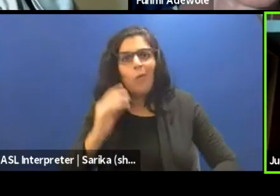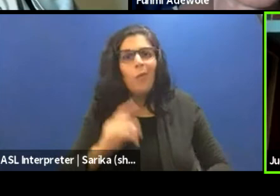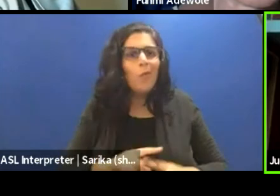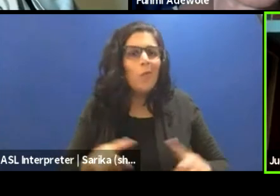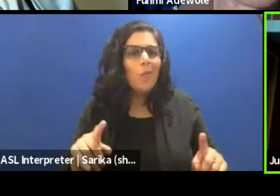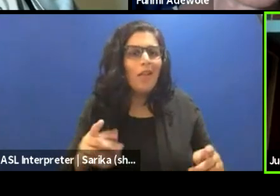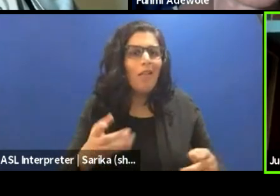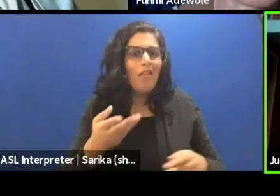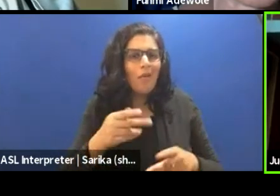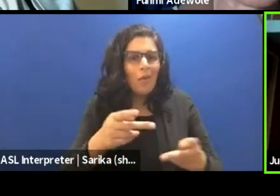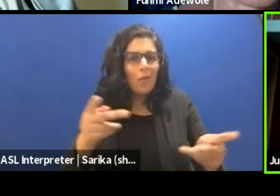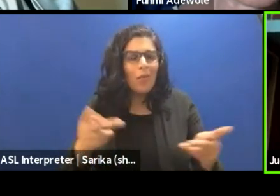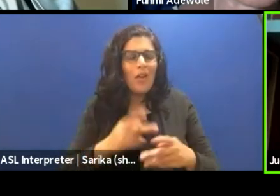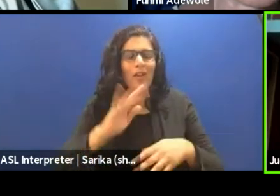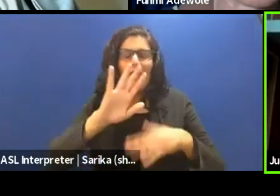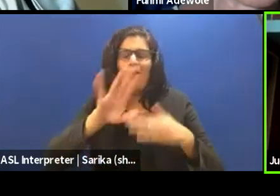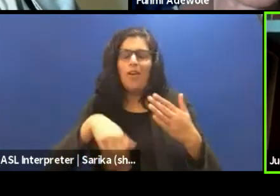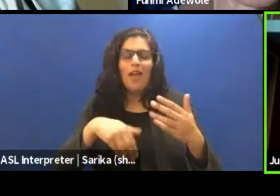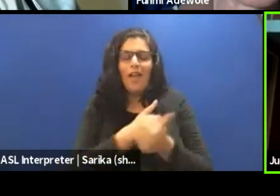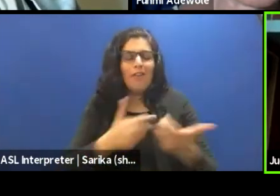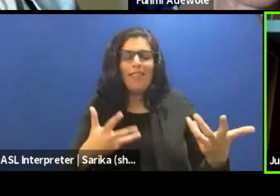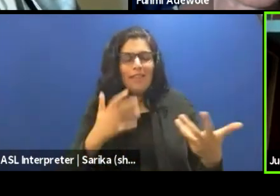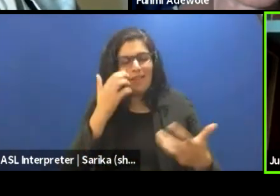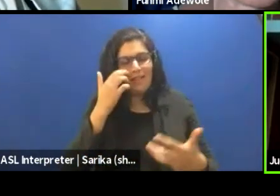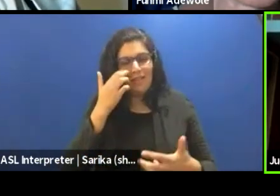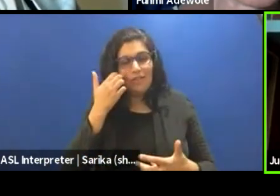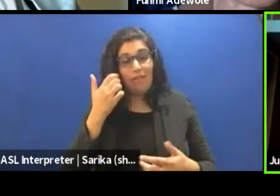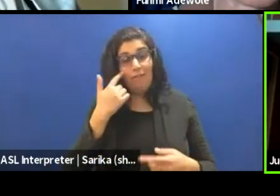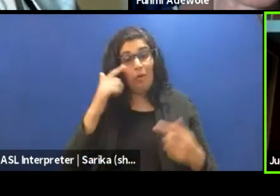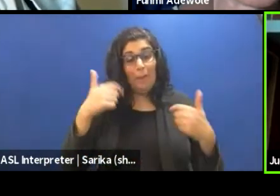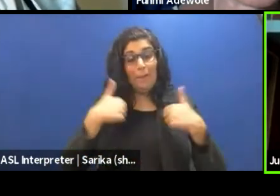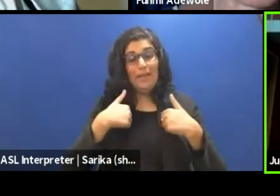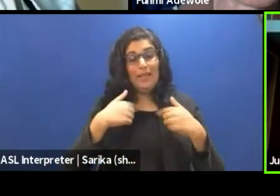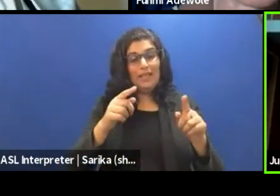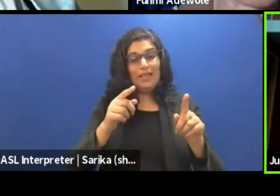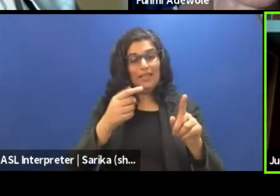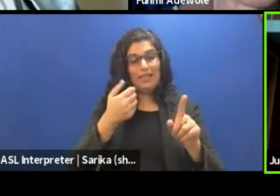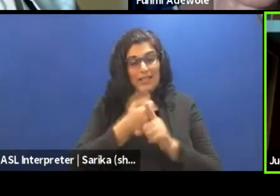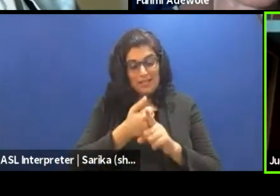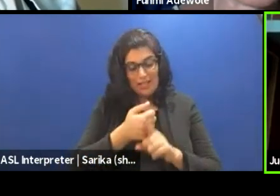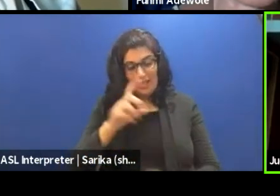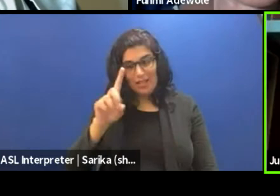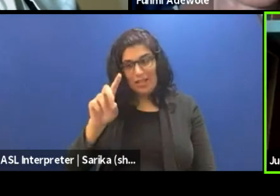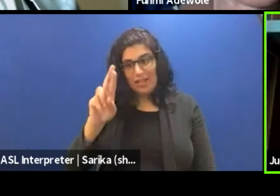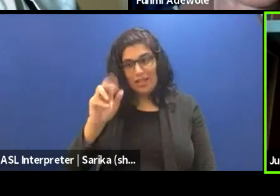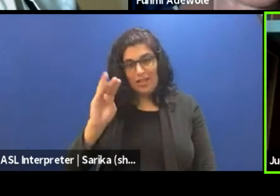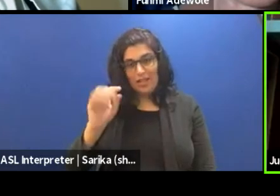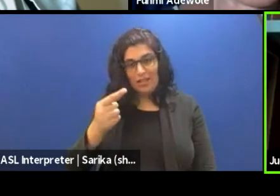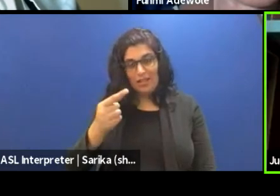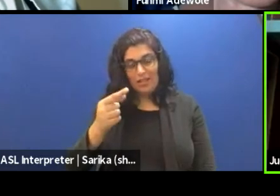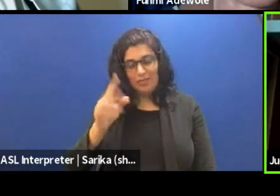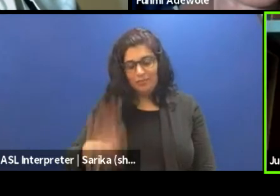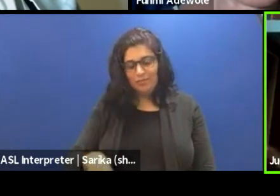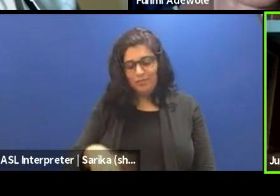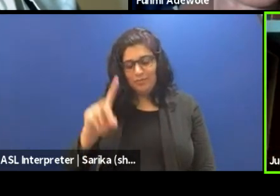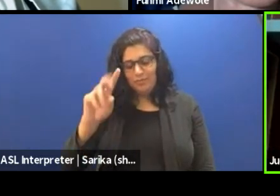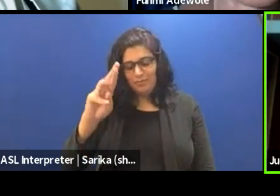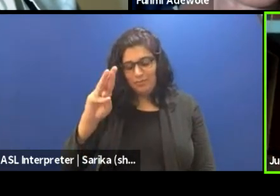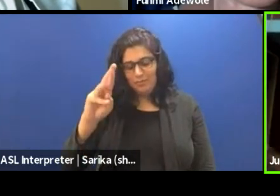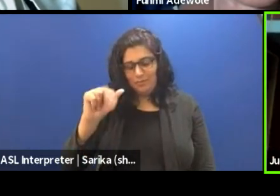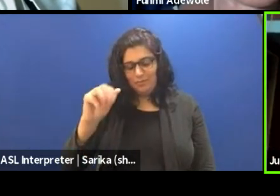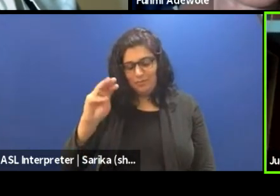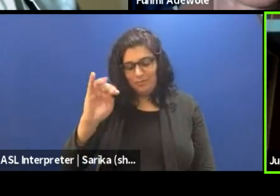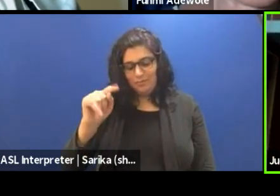place for all that. You know, for me as a self-dramatologist, I know when to also add that